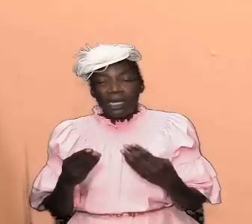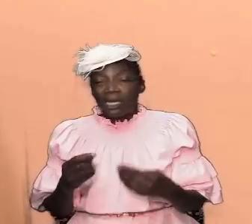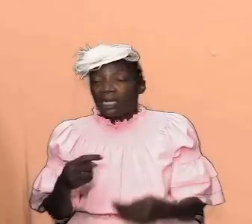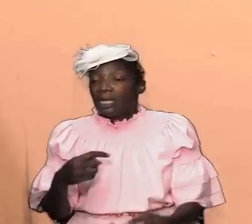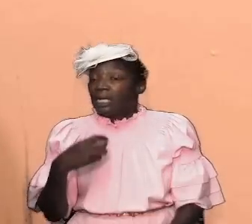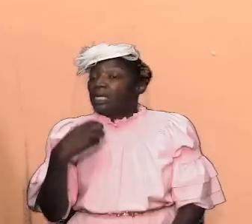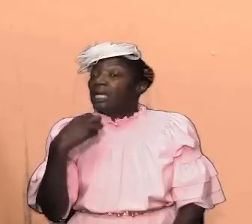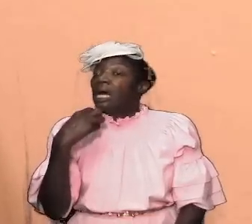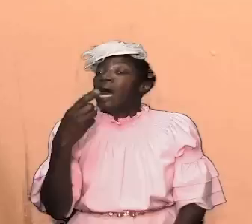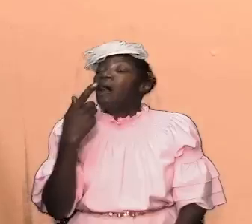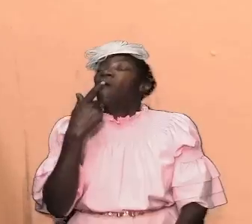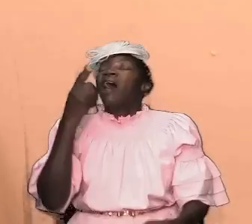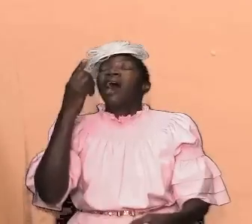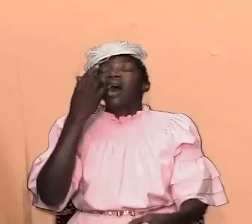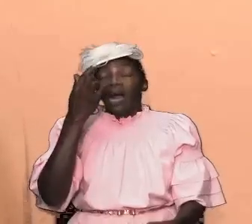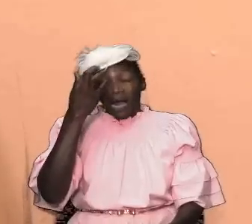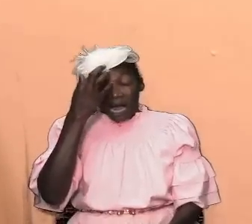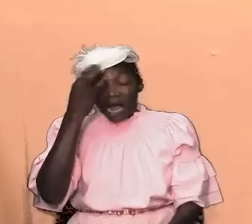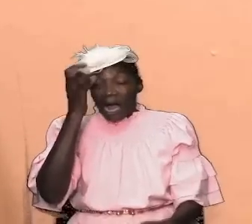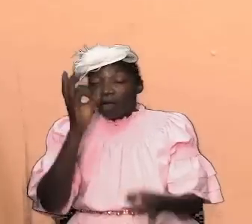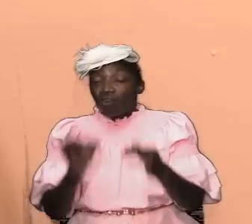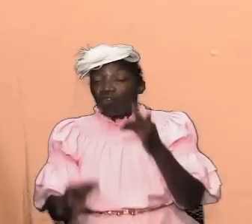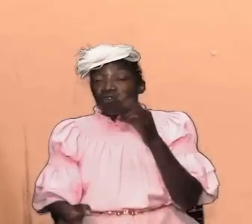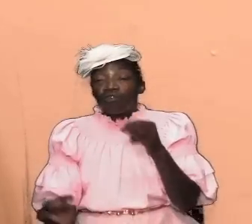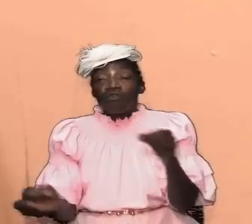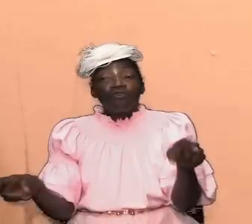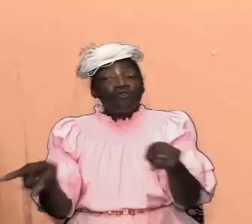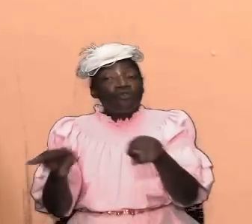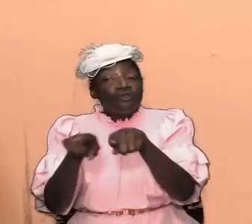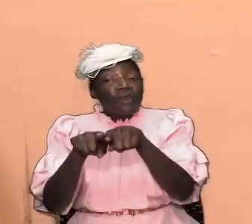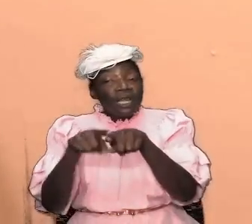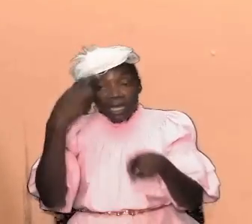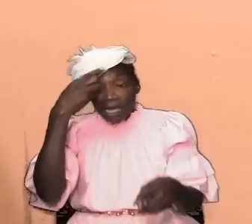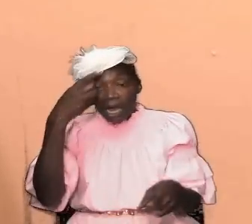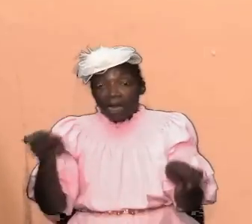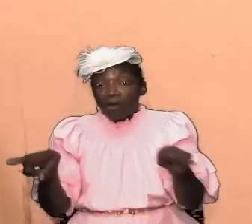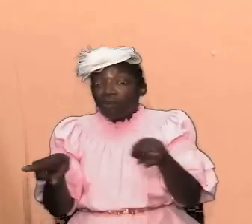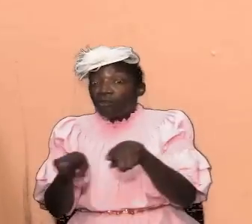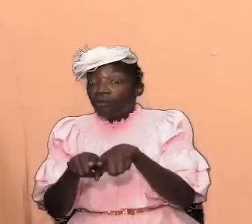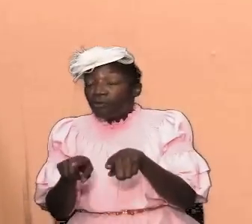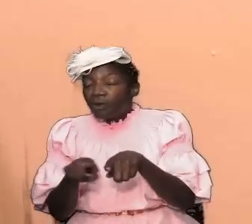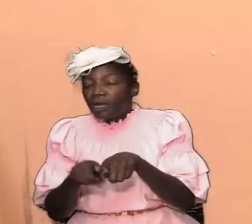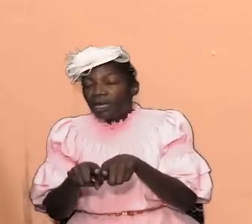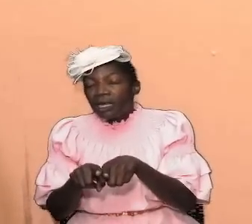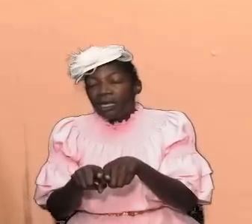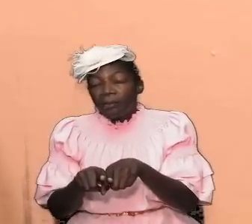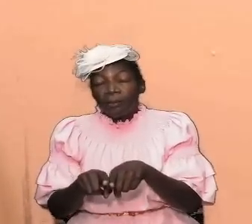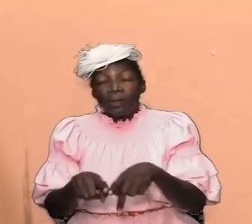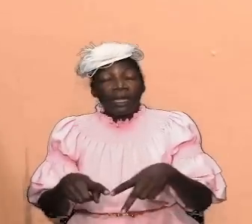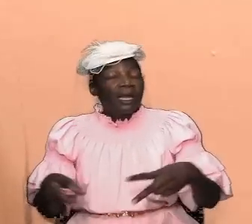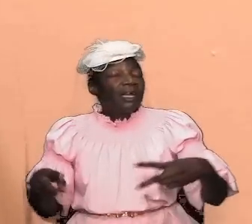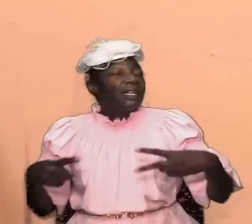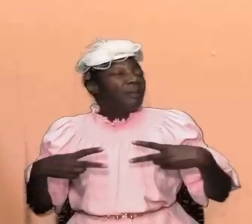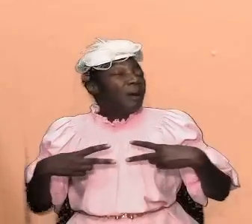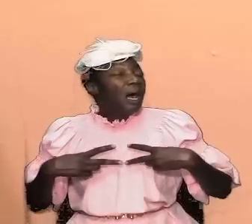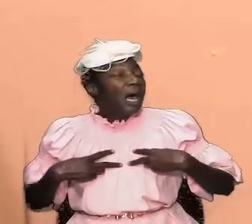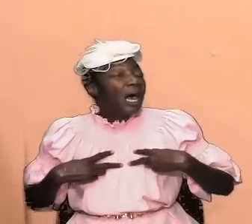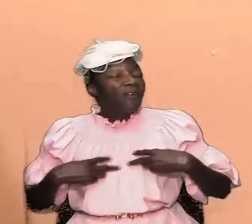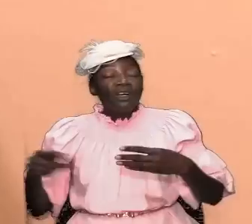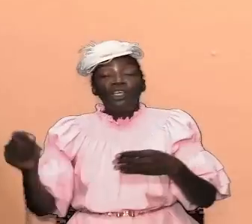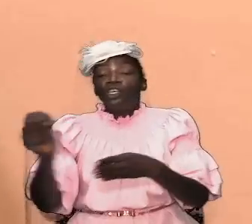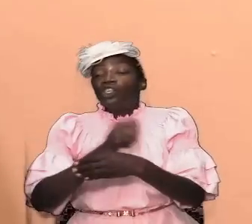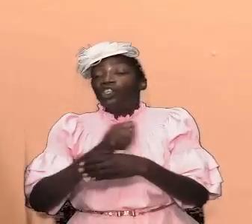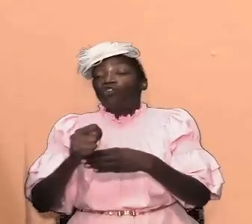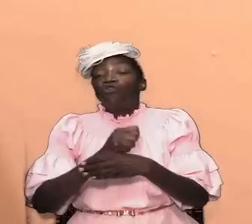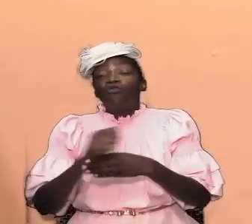admitted that they are confused and they while they have the background and the training and the